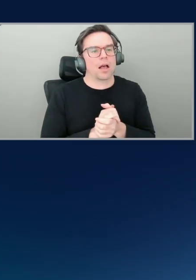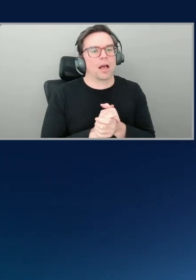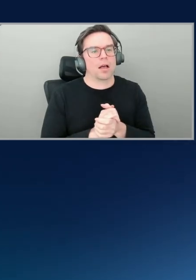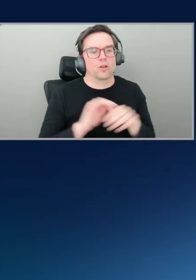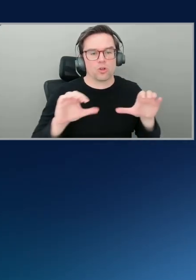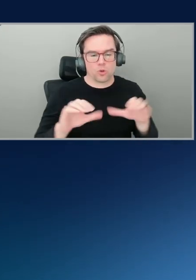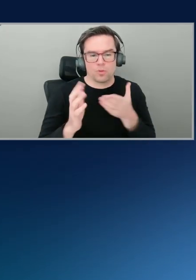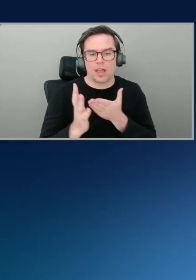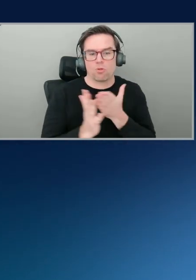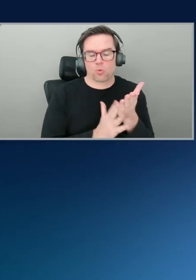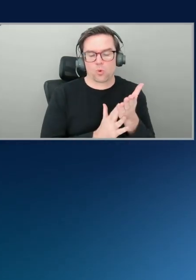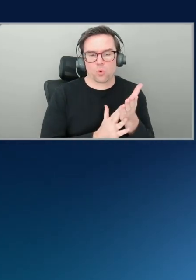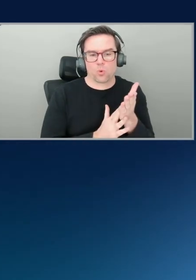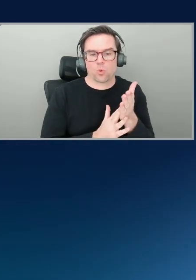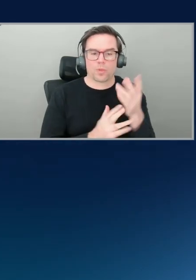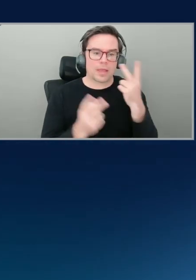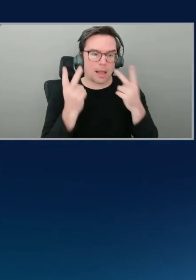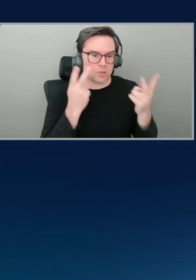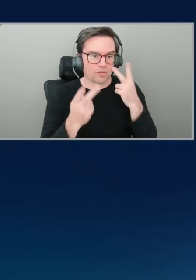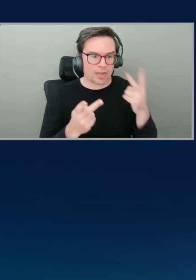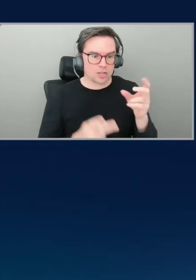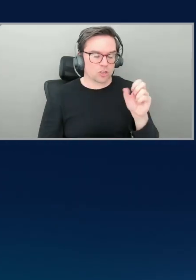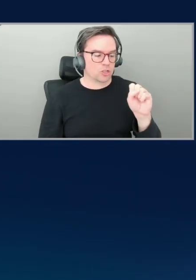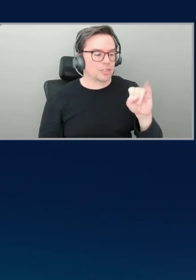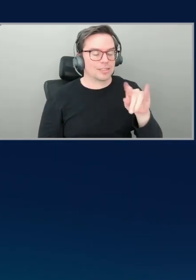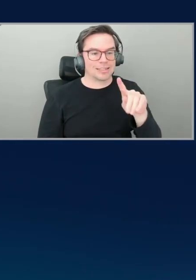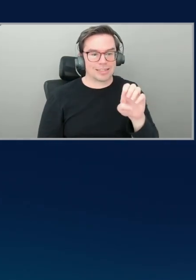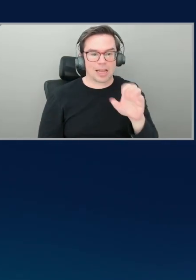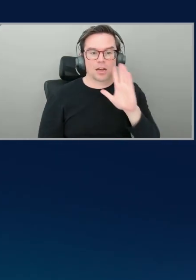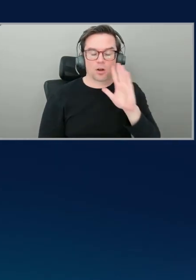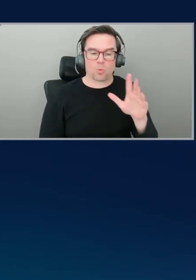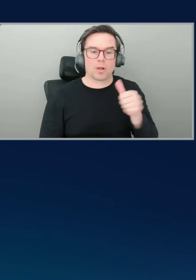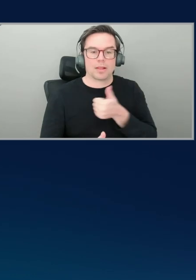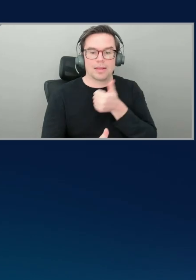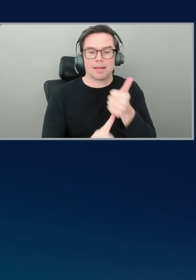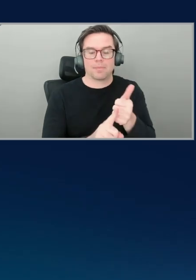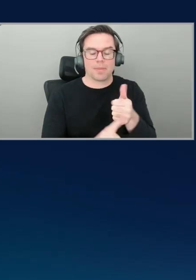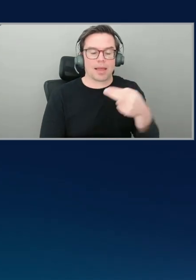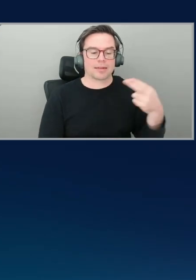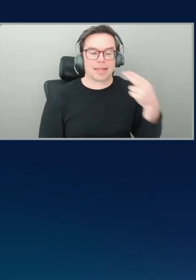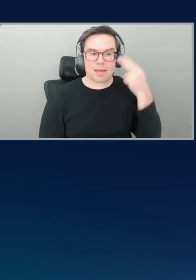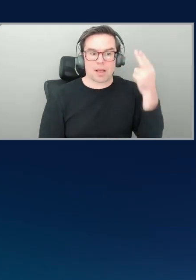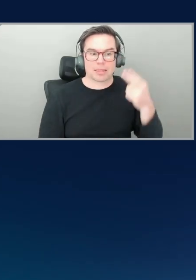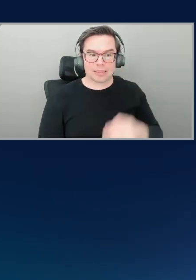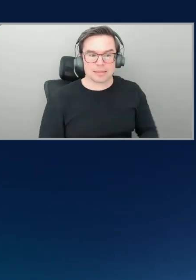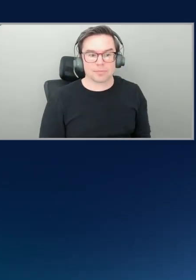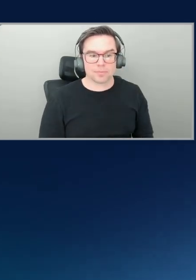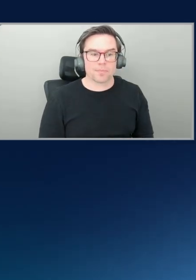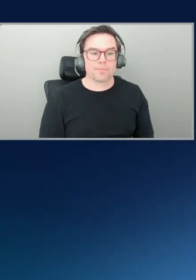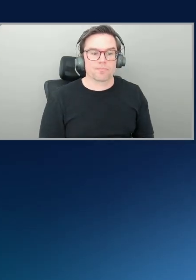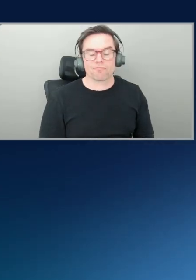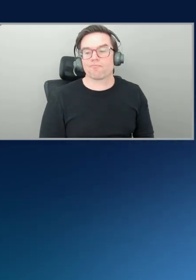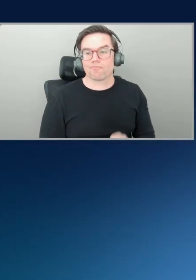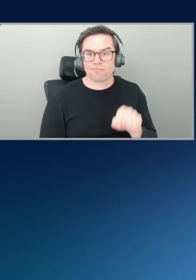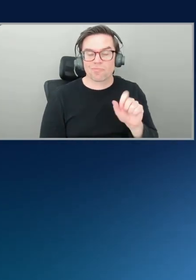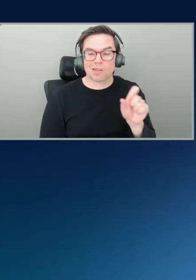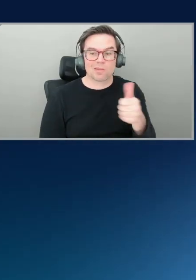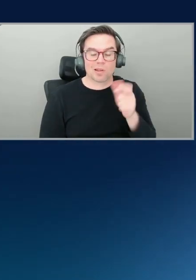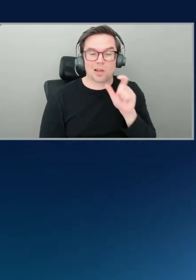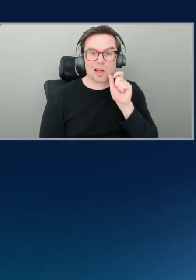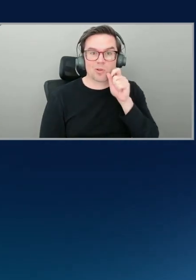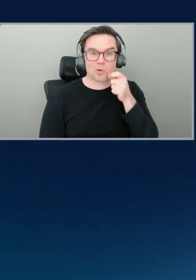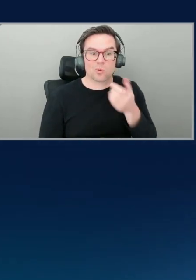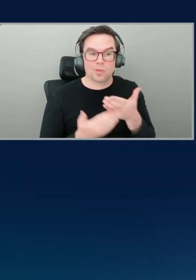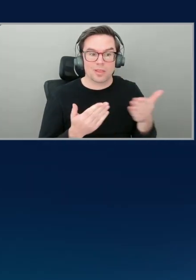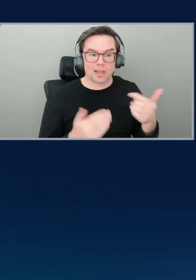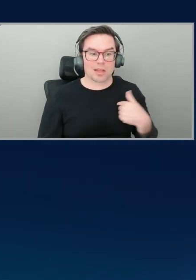side and that will then impact the hypothesis. That's really cool. Absolutely. And look, one of the really cool things about this is as we were walking through, like as we were